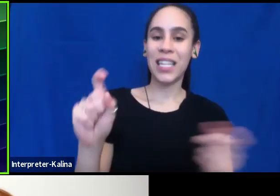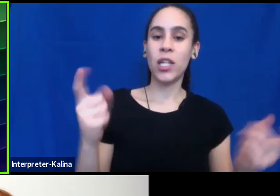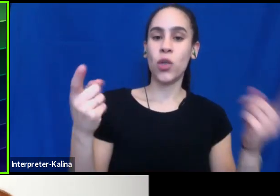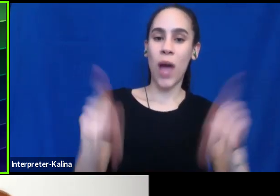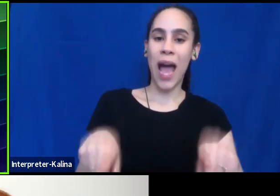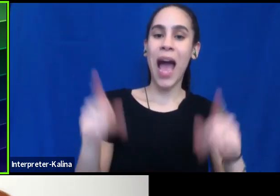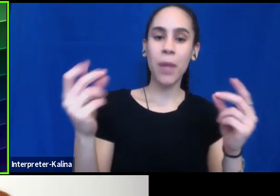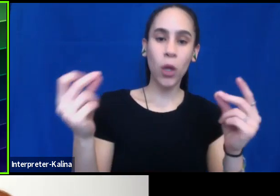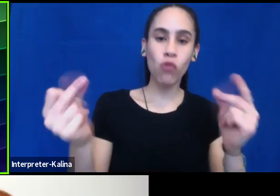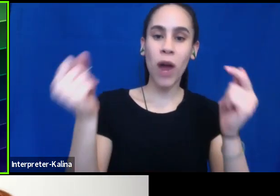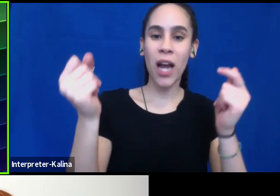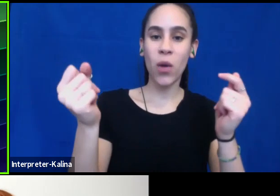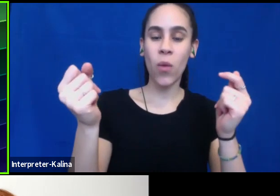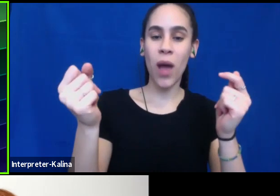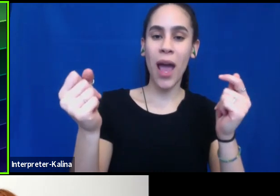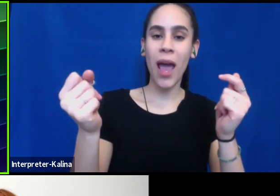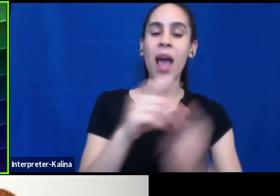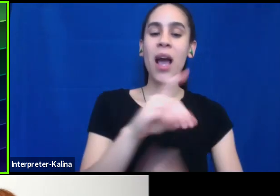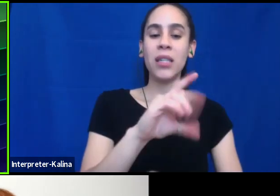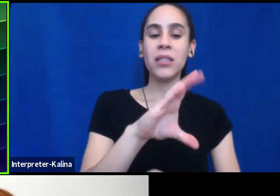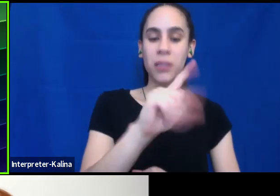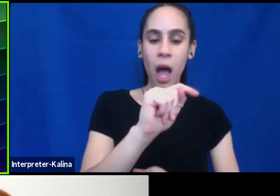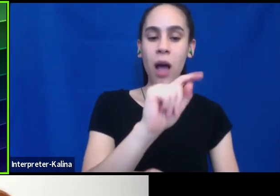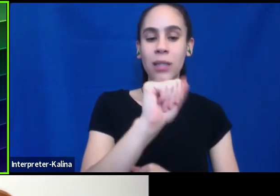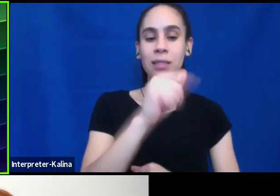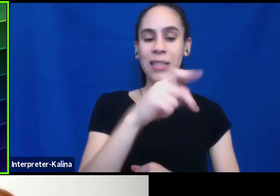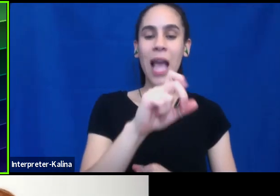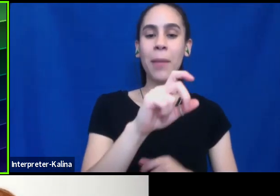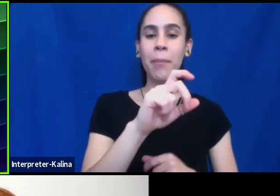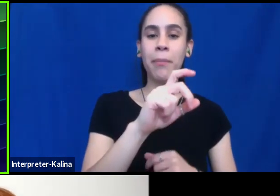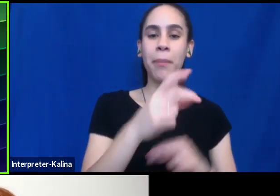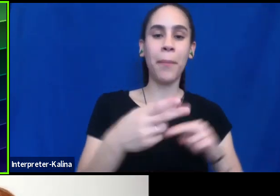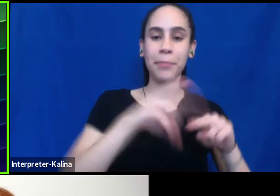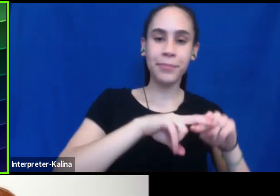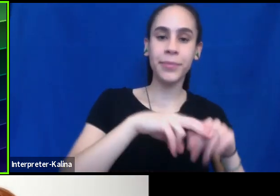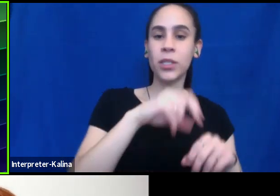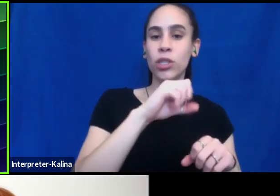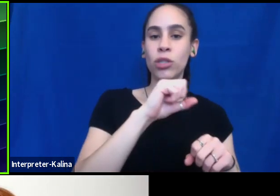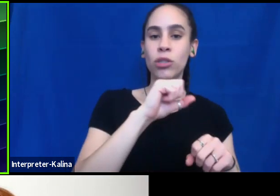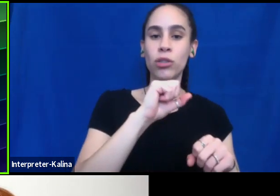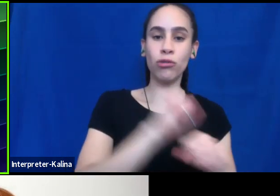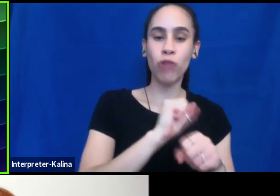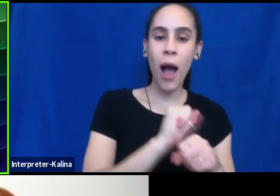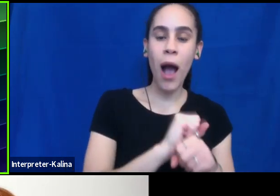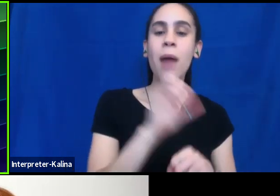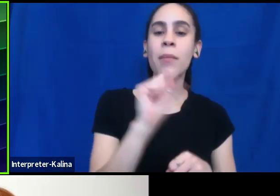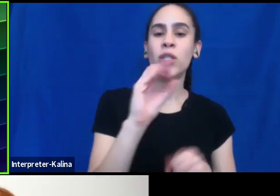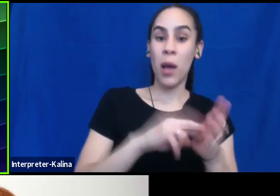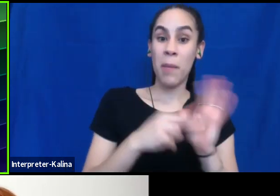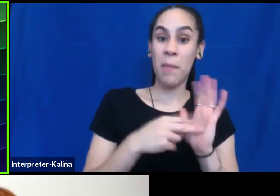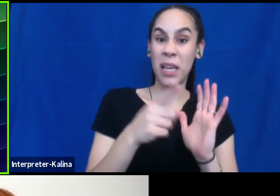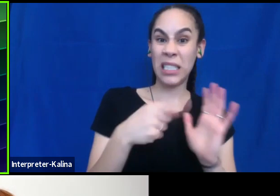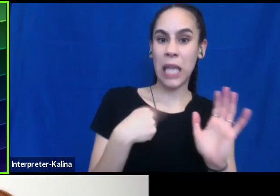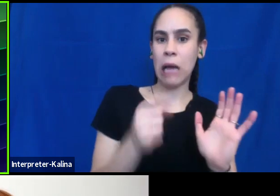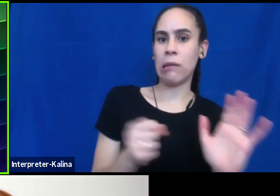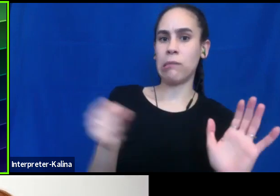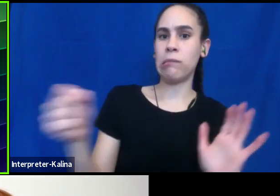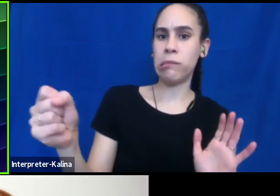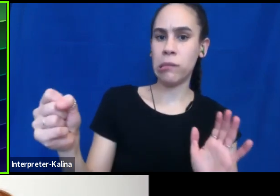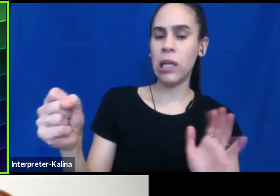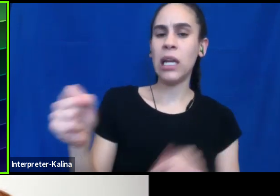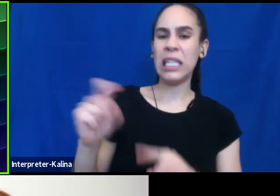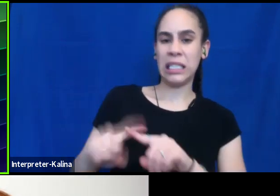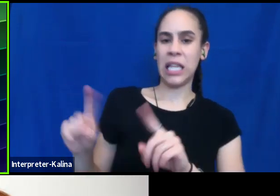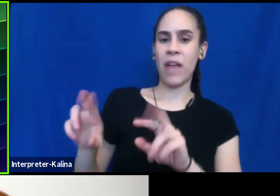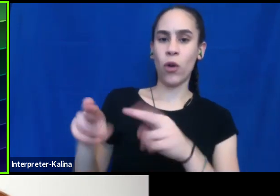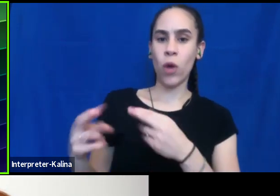patch up jobs, which are like the apology, the, let me, you know, maybe take this person aside in a side room so that we're making sure that we're not